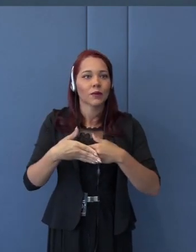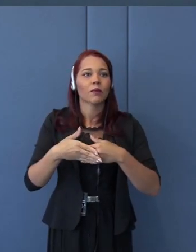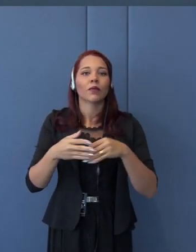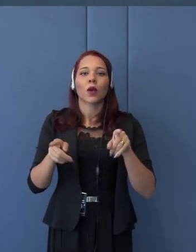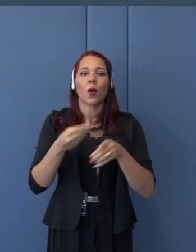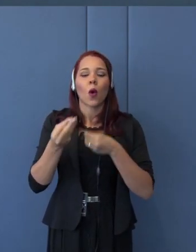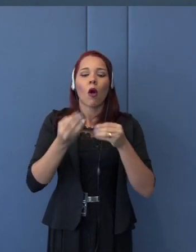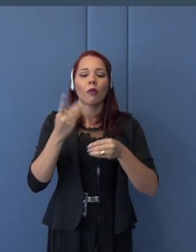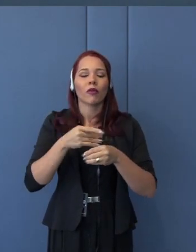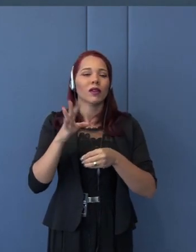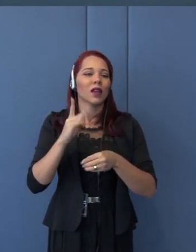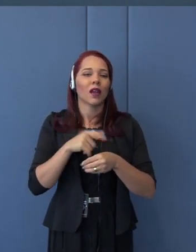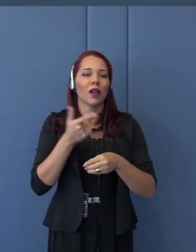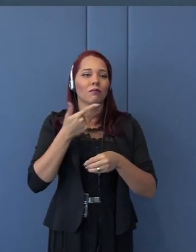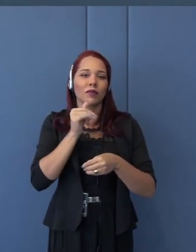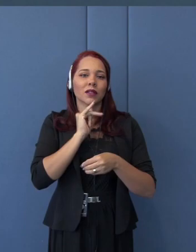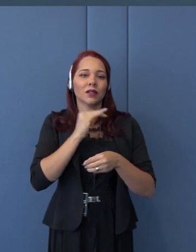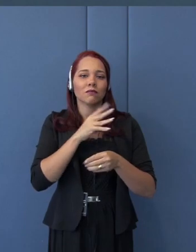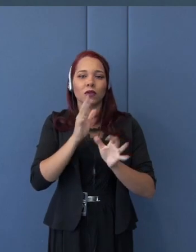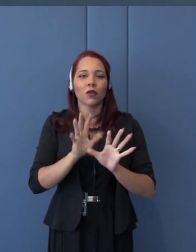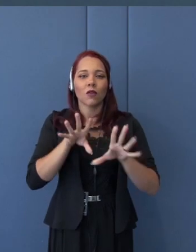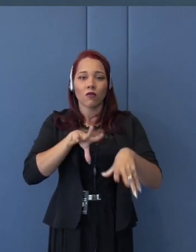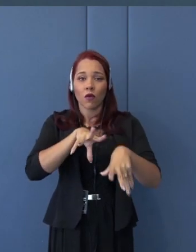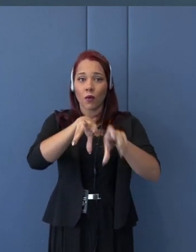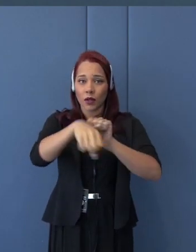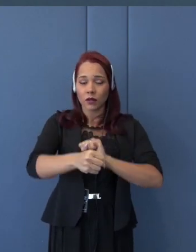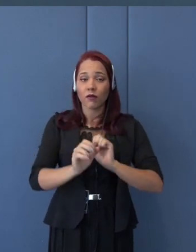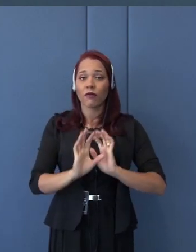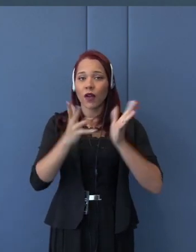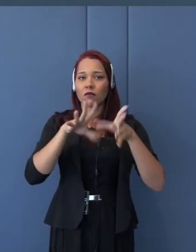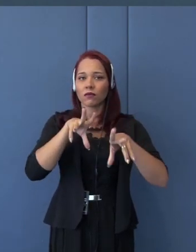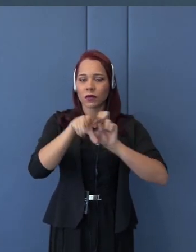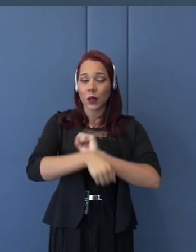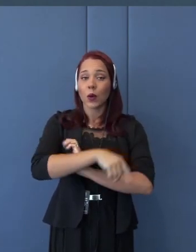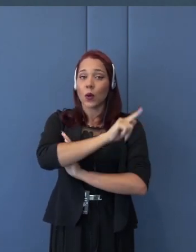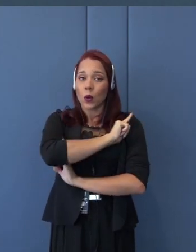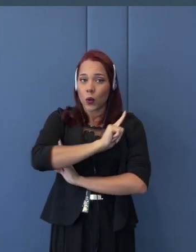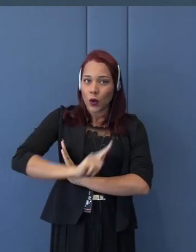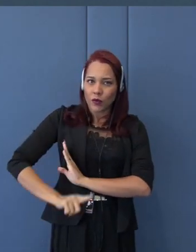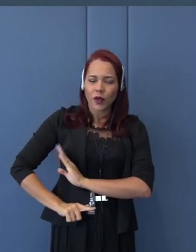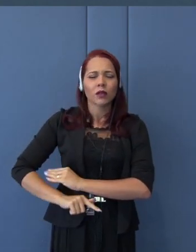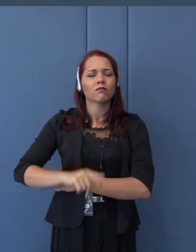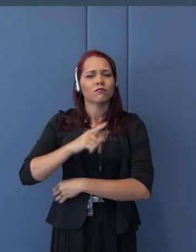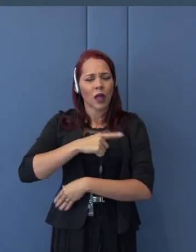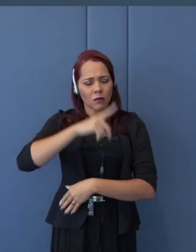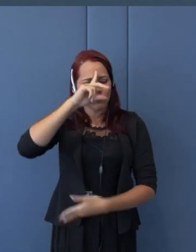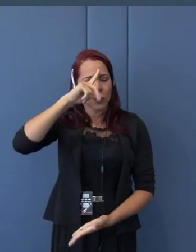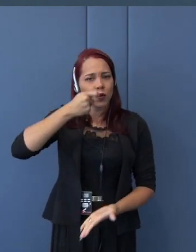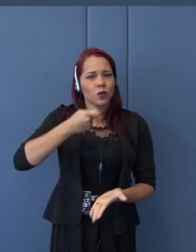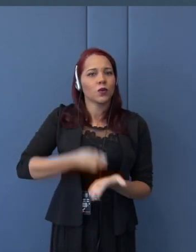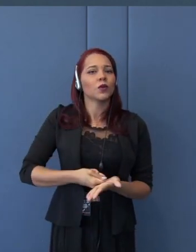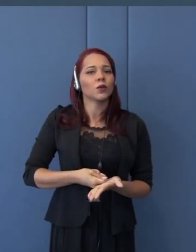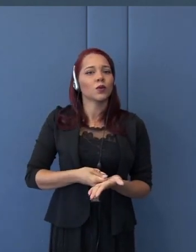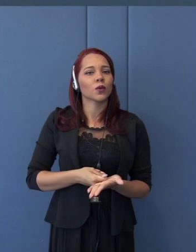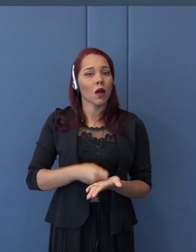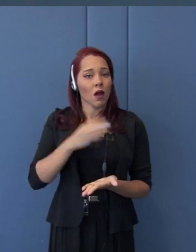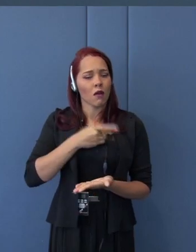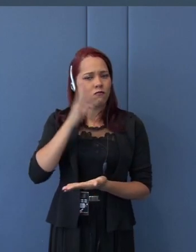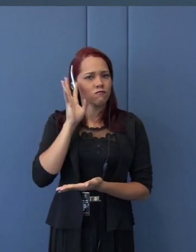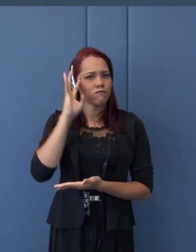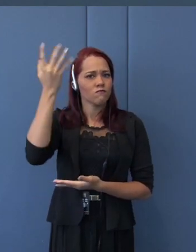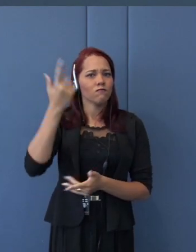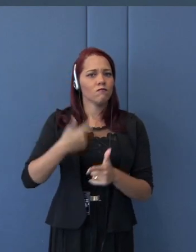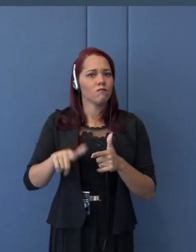the government is quite determined to tackle down this, saying,